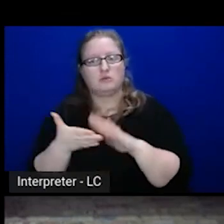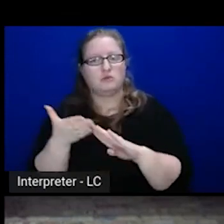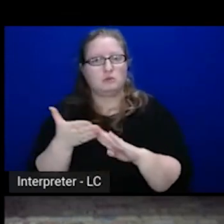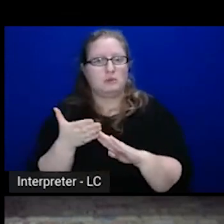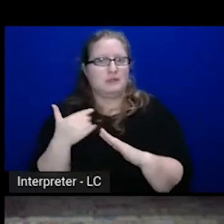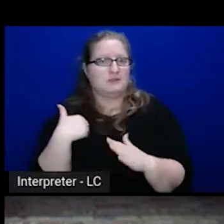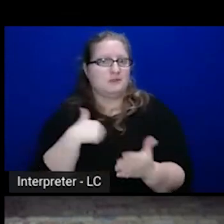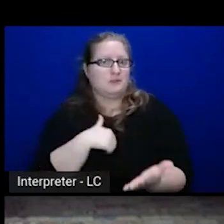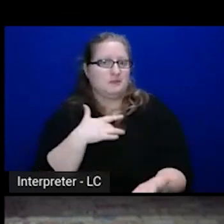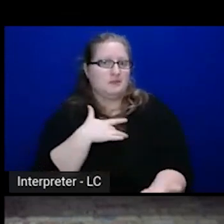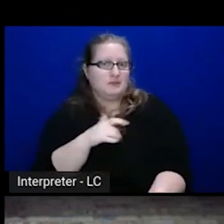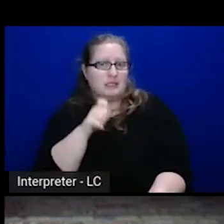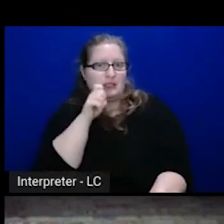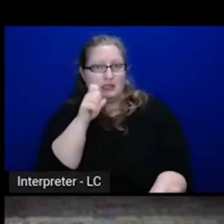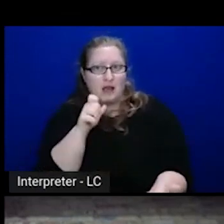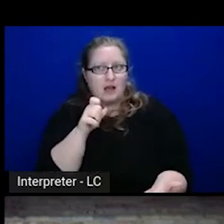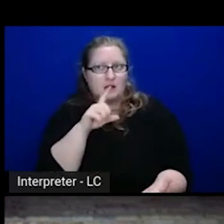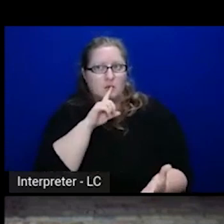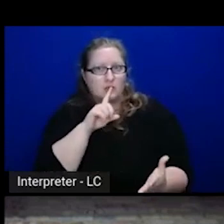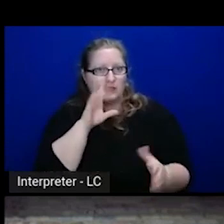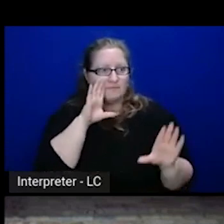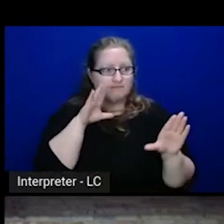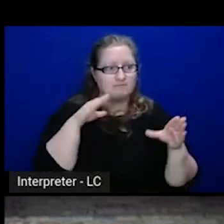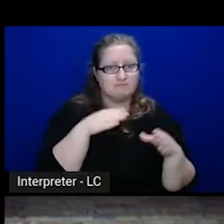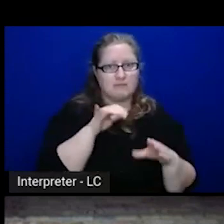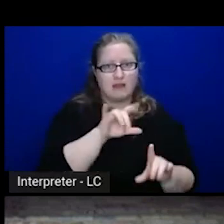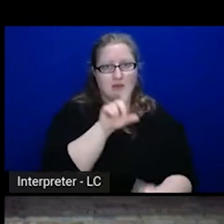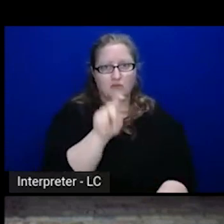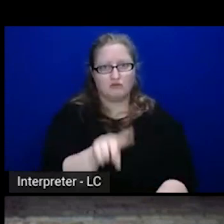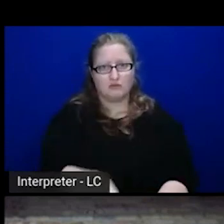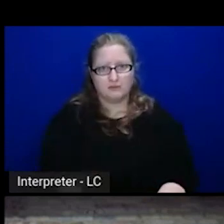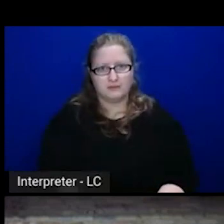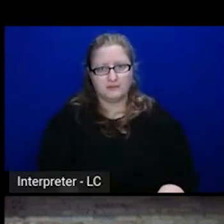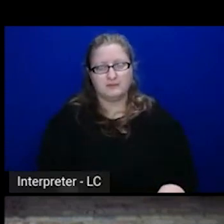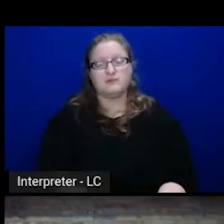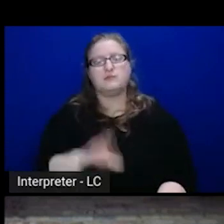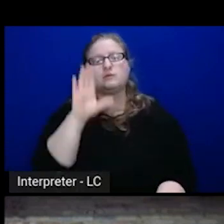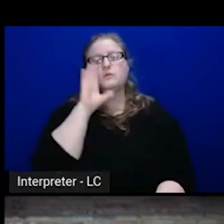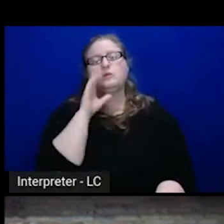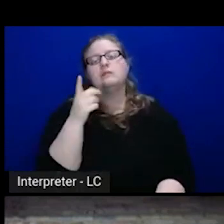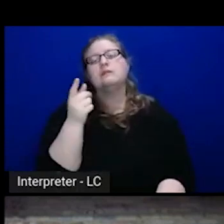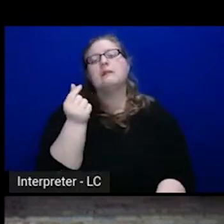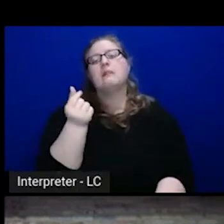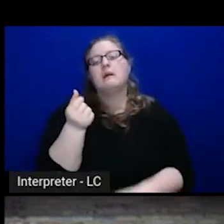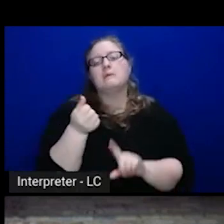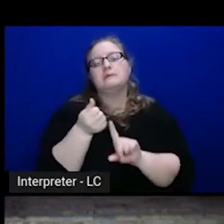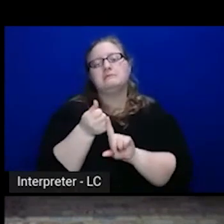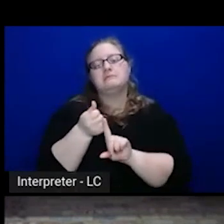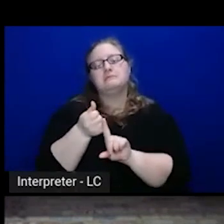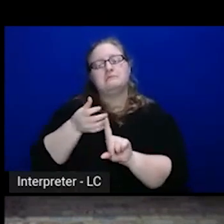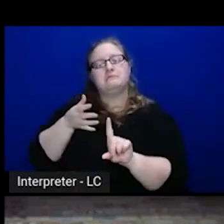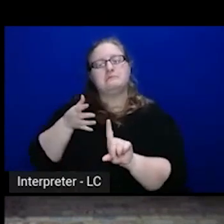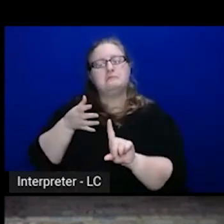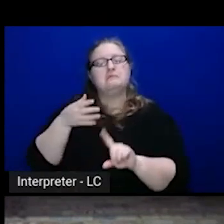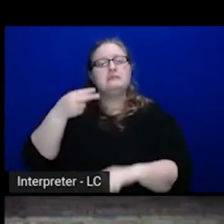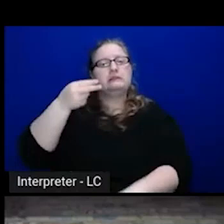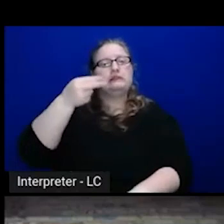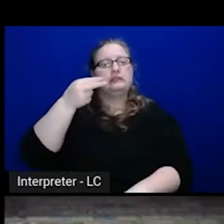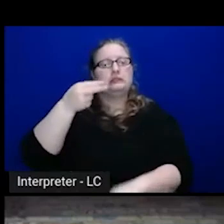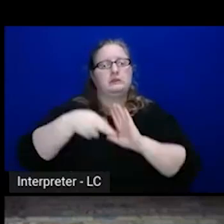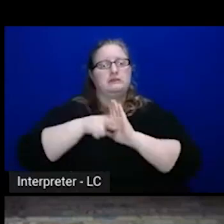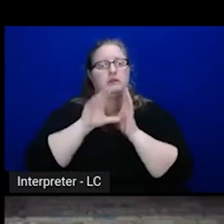So that's the big question. And I think we're going to do a little bit of a history review on how we get here.